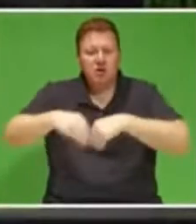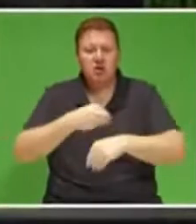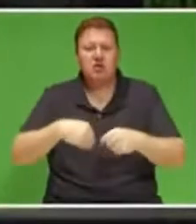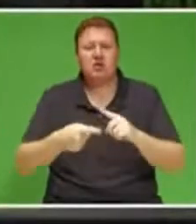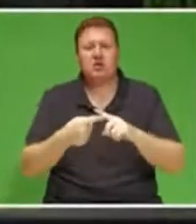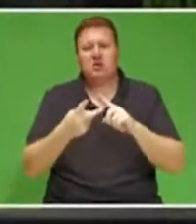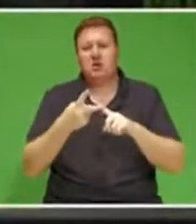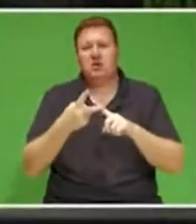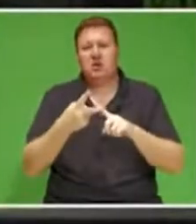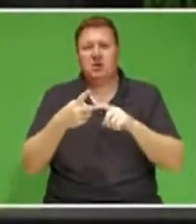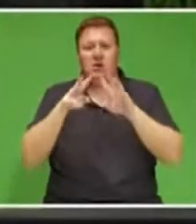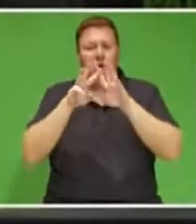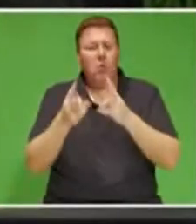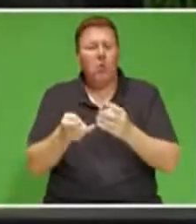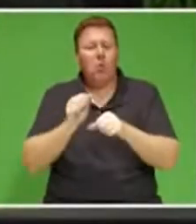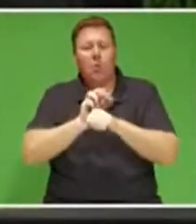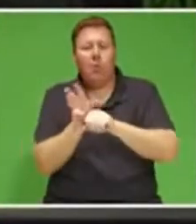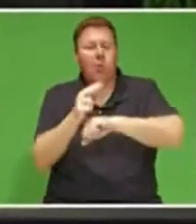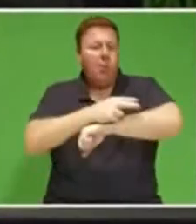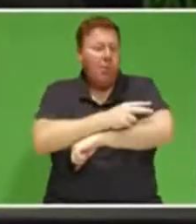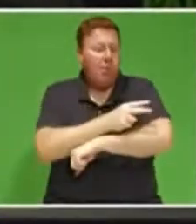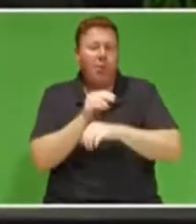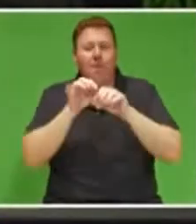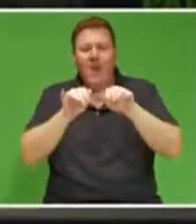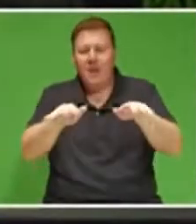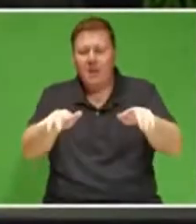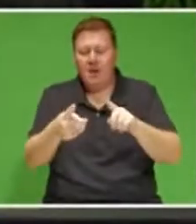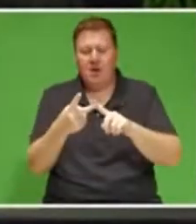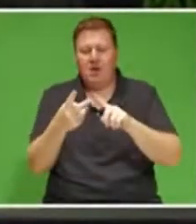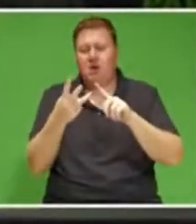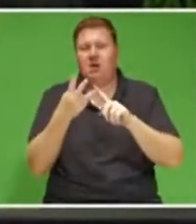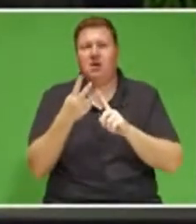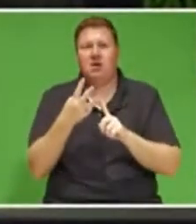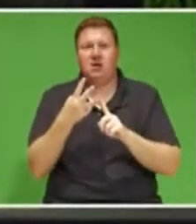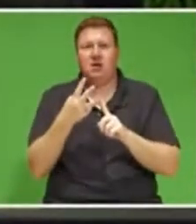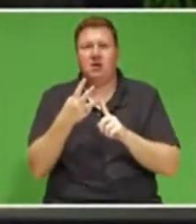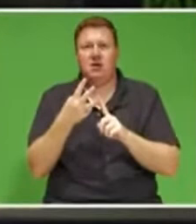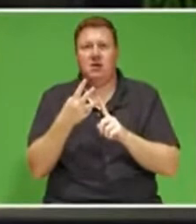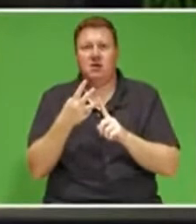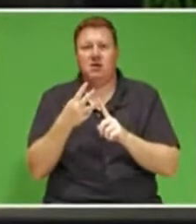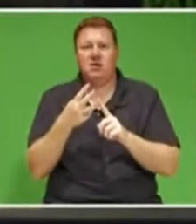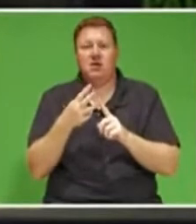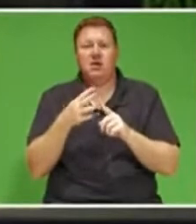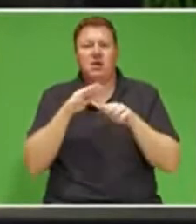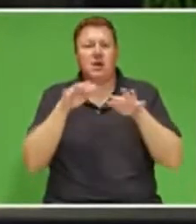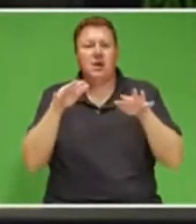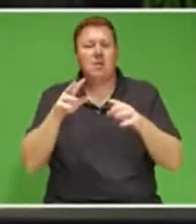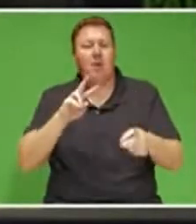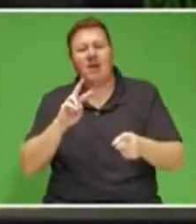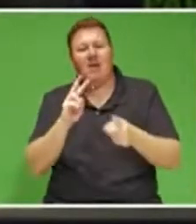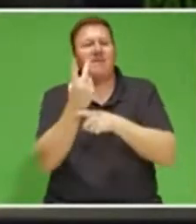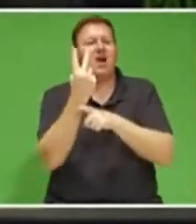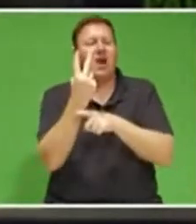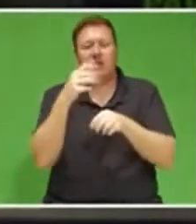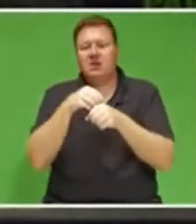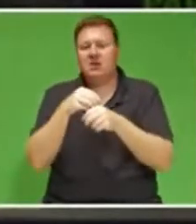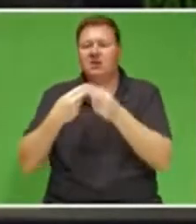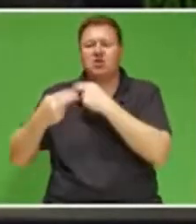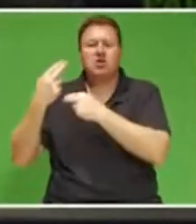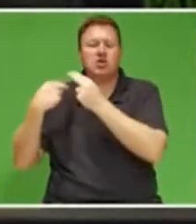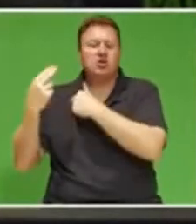devastating global pandemic, and by the worst public violence in the history of our democracy,